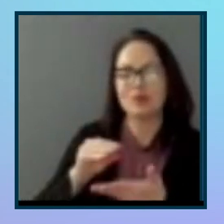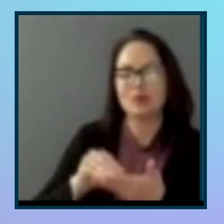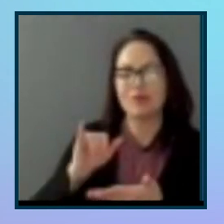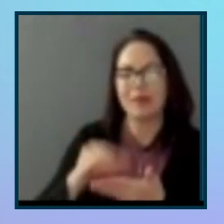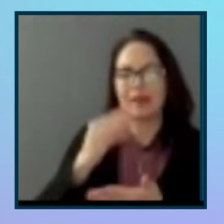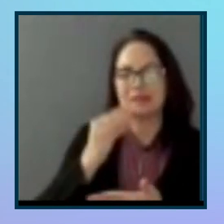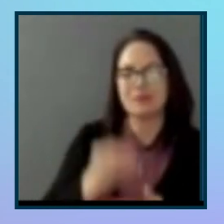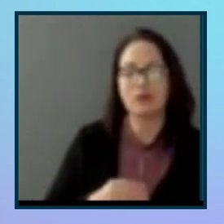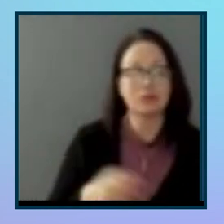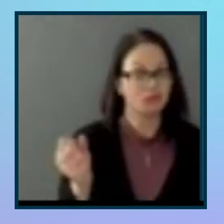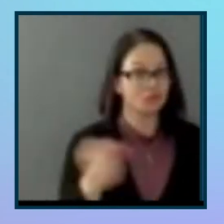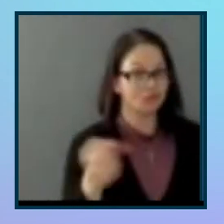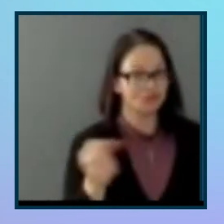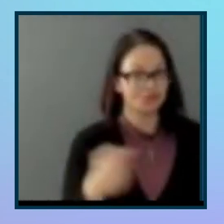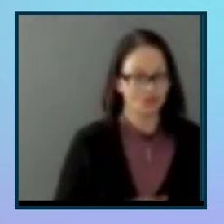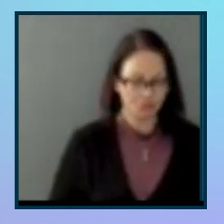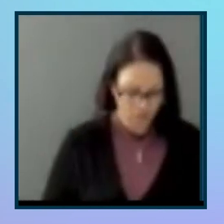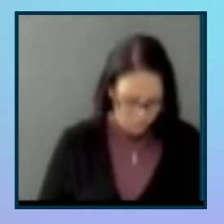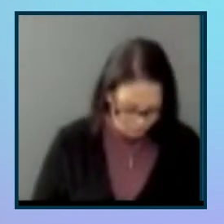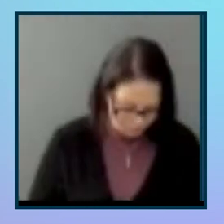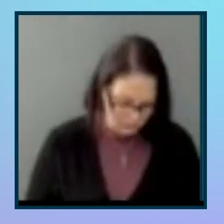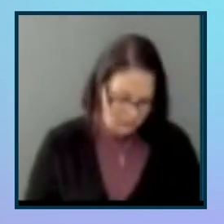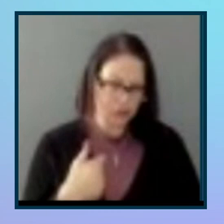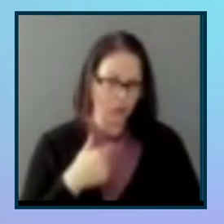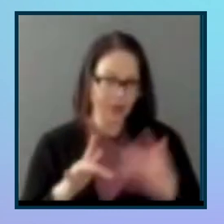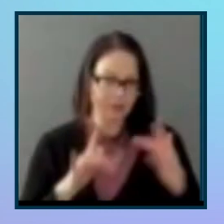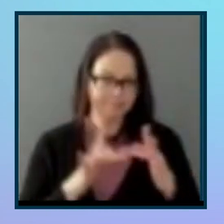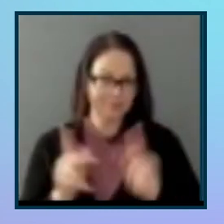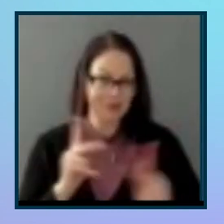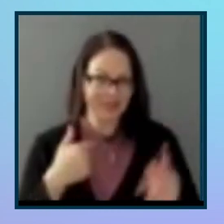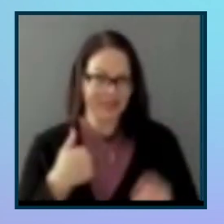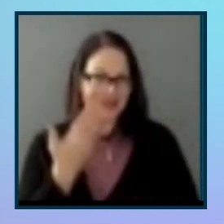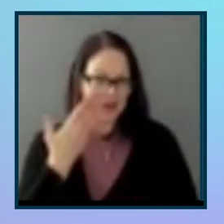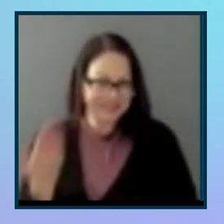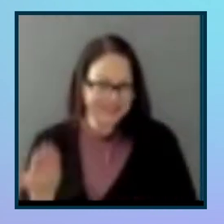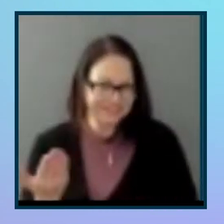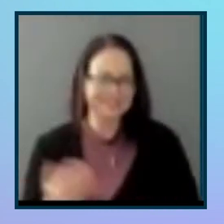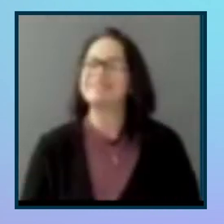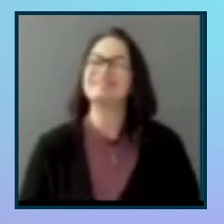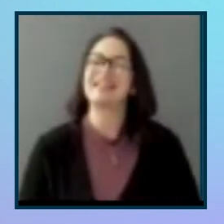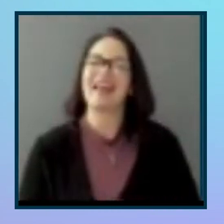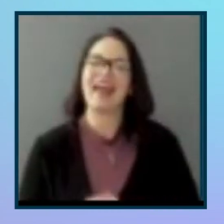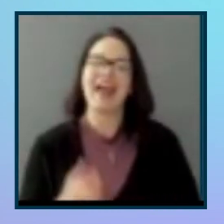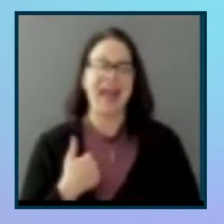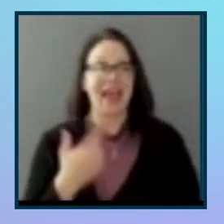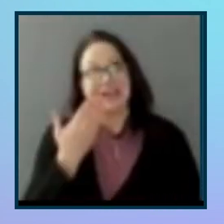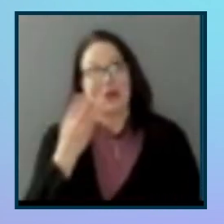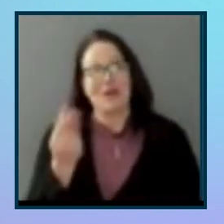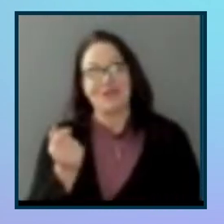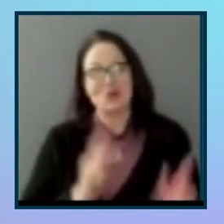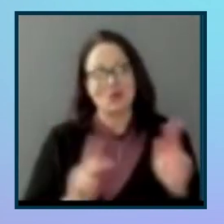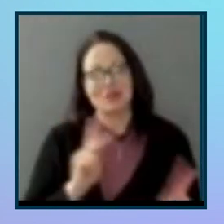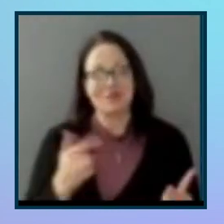Yeah, so we, basically, I reached out to people that I know. And I know quite a few people. And I also